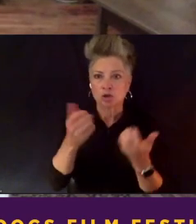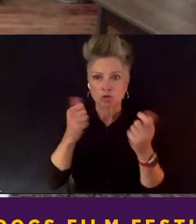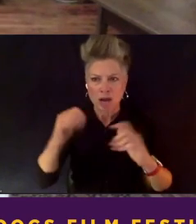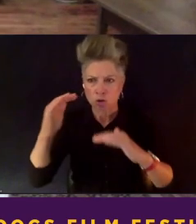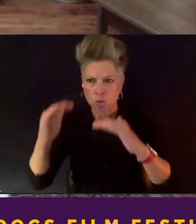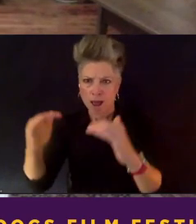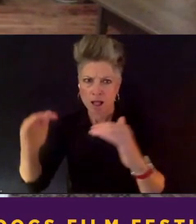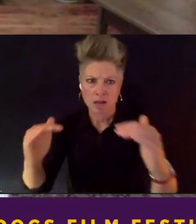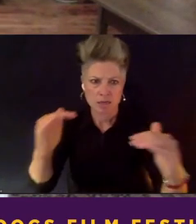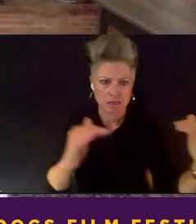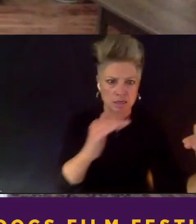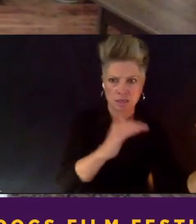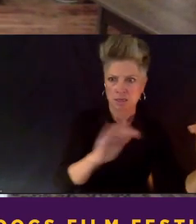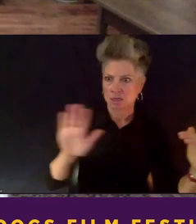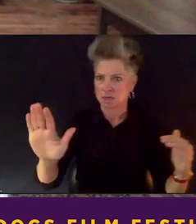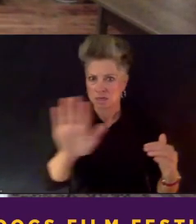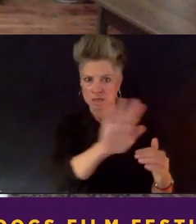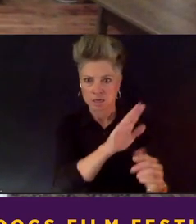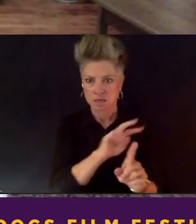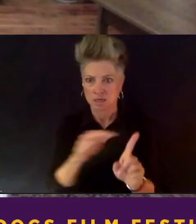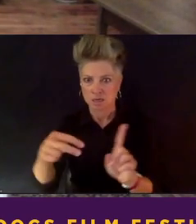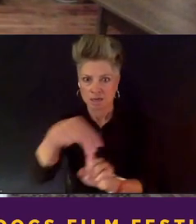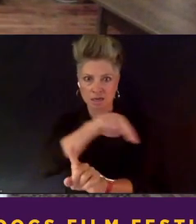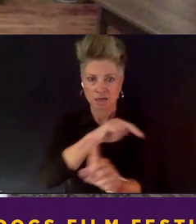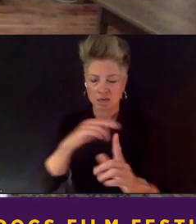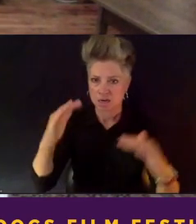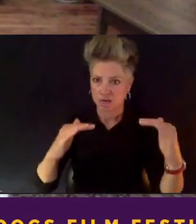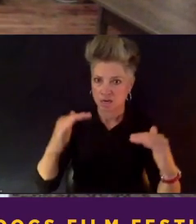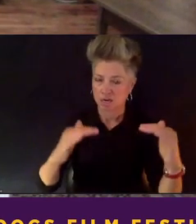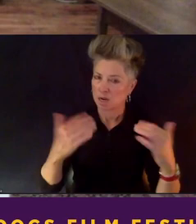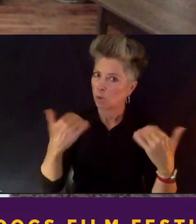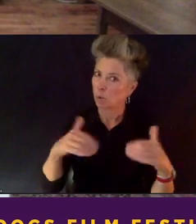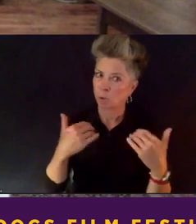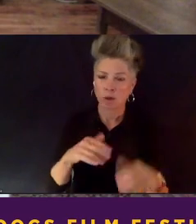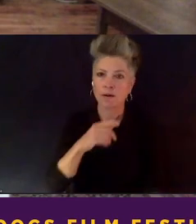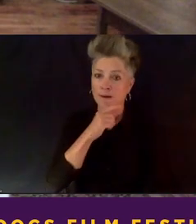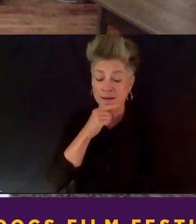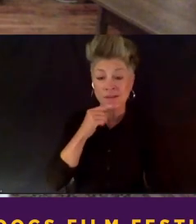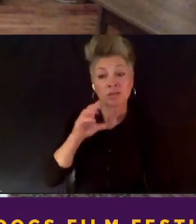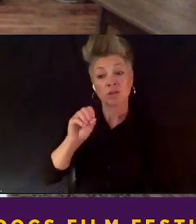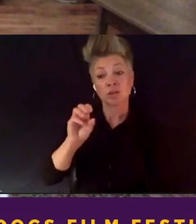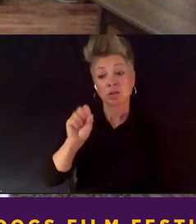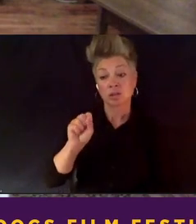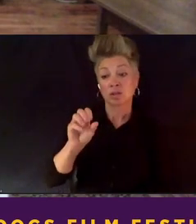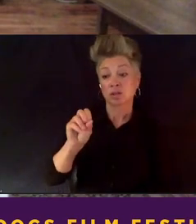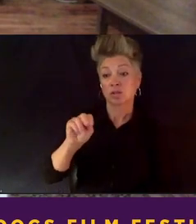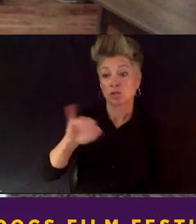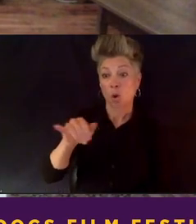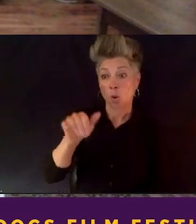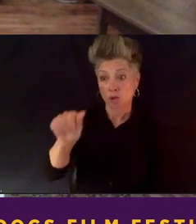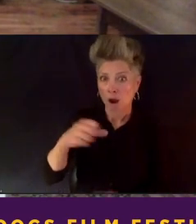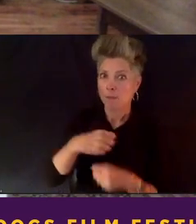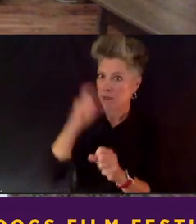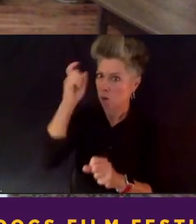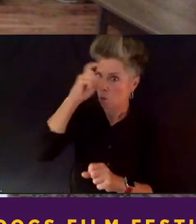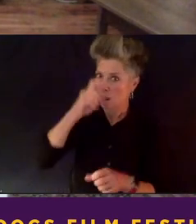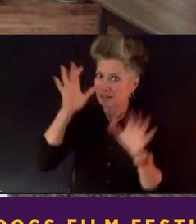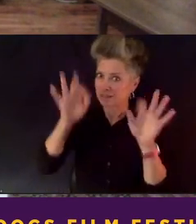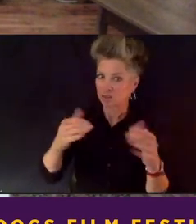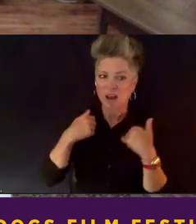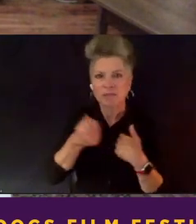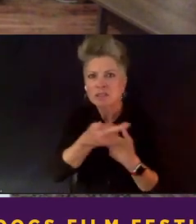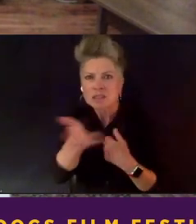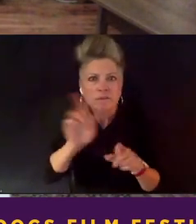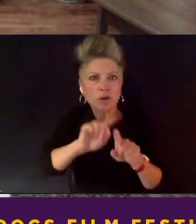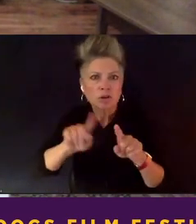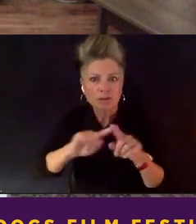challenge for us. And Sonia made a wise decision to kind of have a variety of storytellers, journalists.